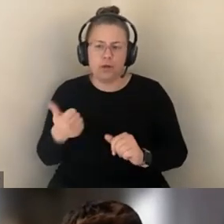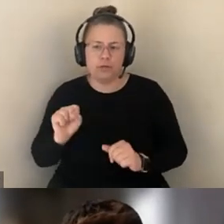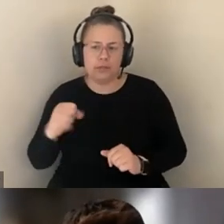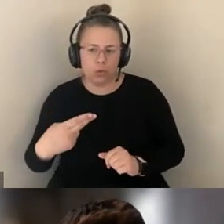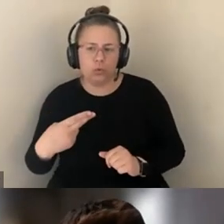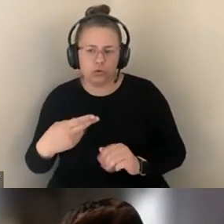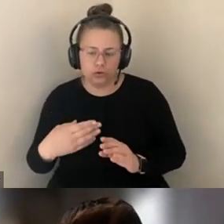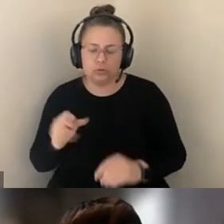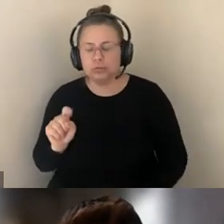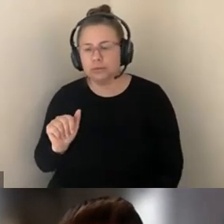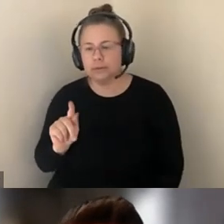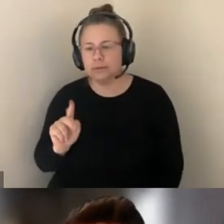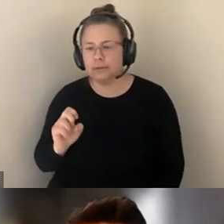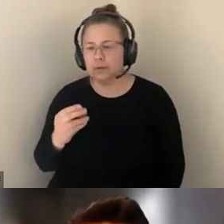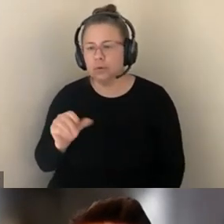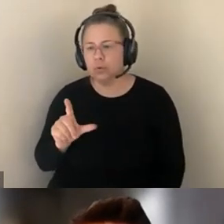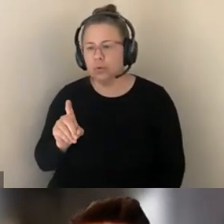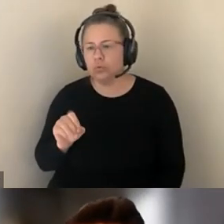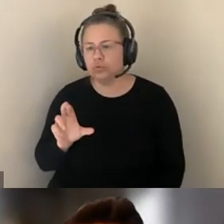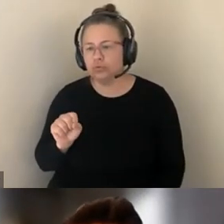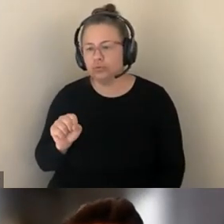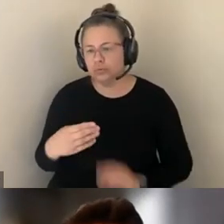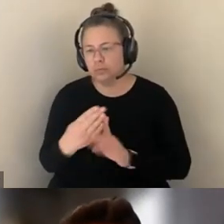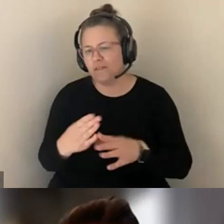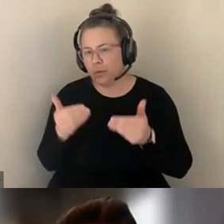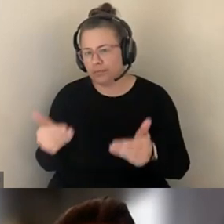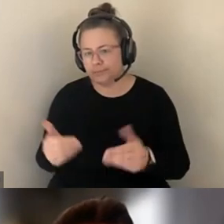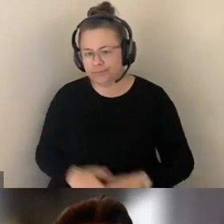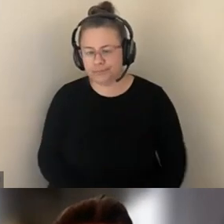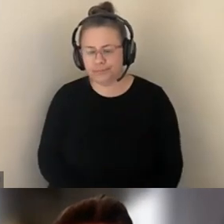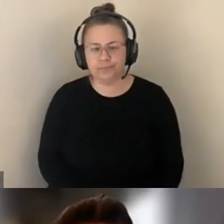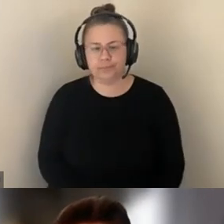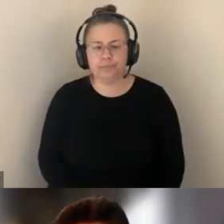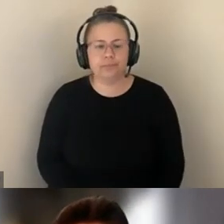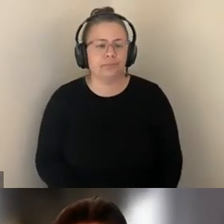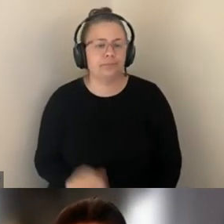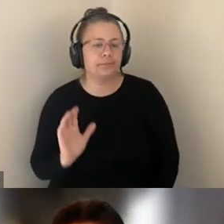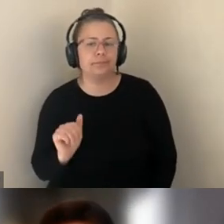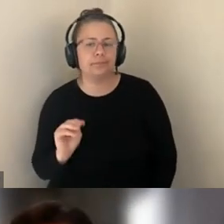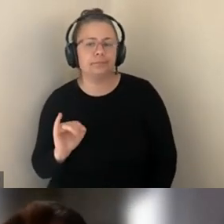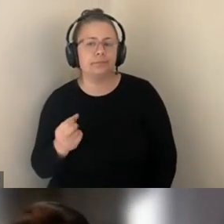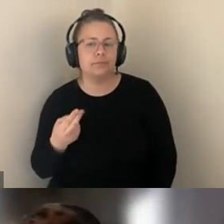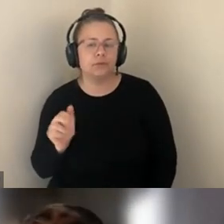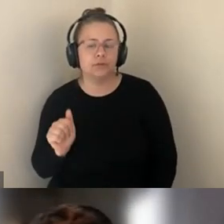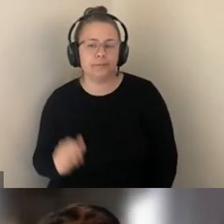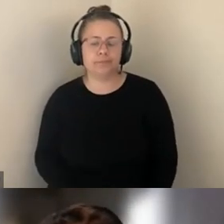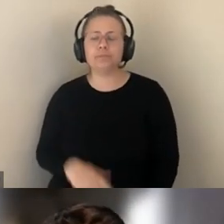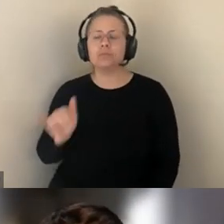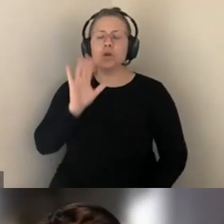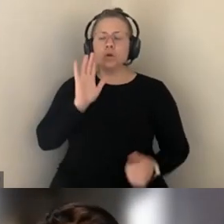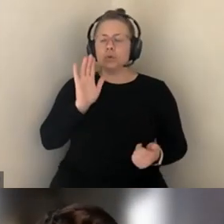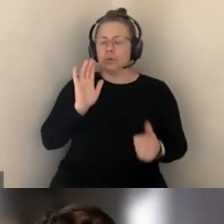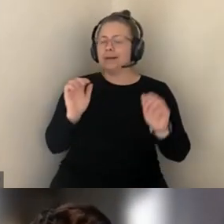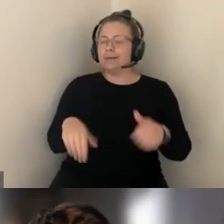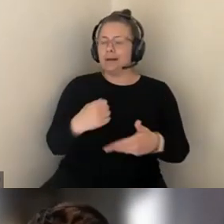I THINK IT CAN ALSO BE REALLY USEFUL TO HIGHLIGHT THE FACT THAT WITHIN WHAT IS CONSIDERED